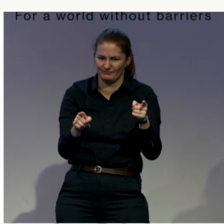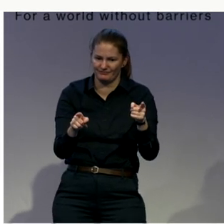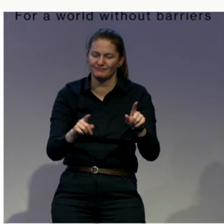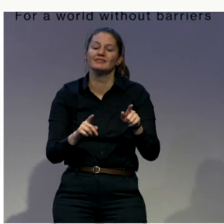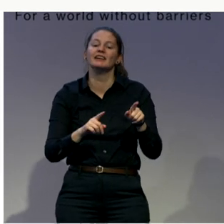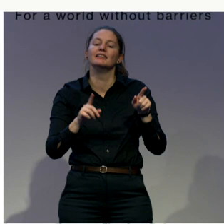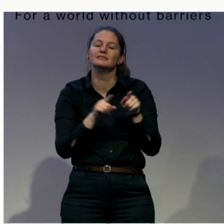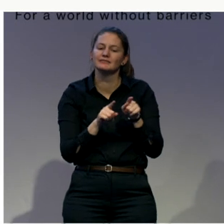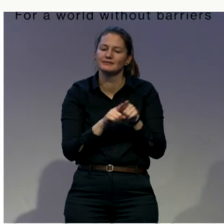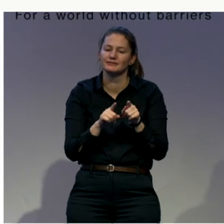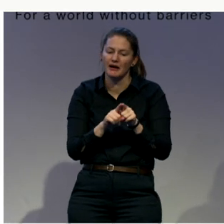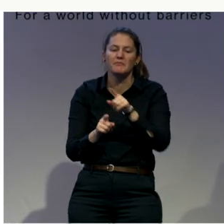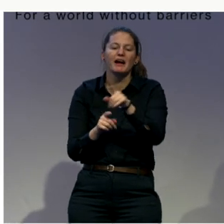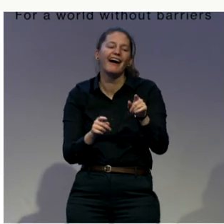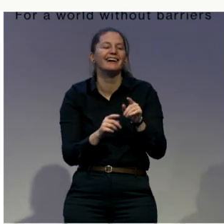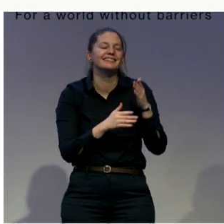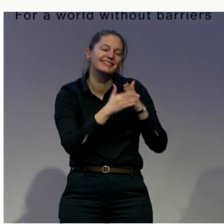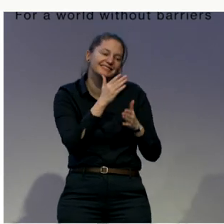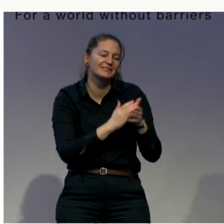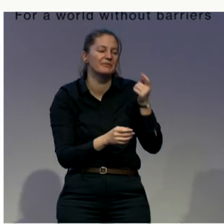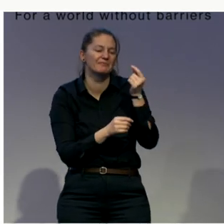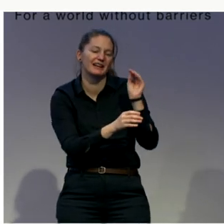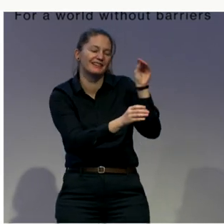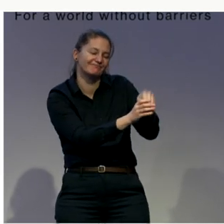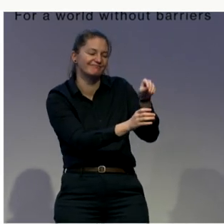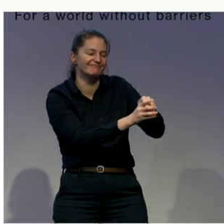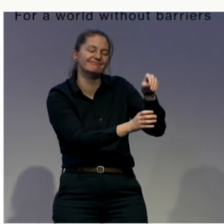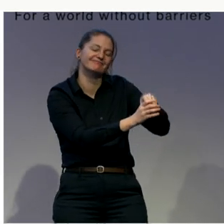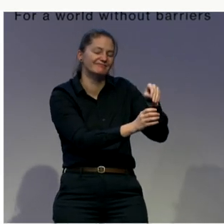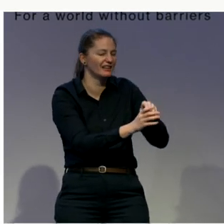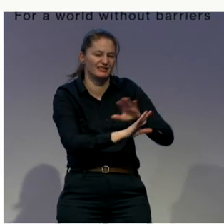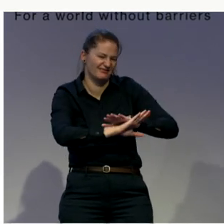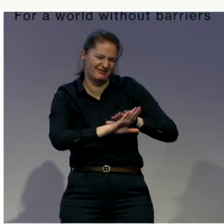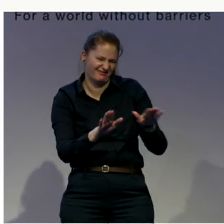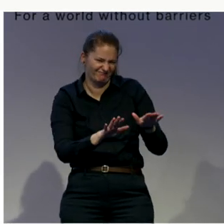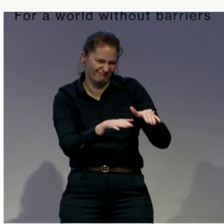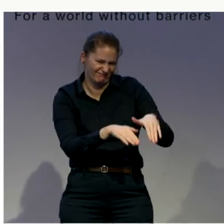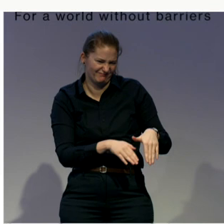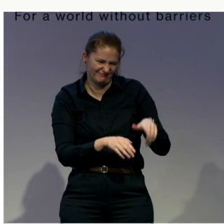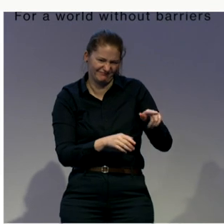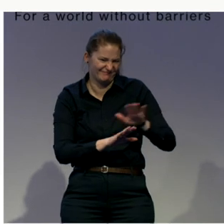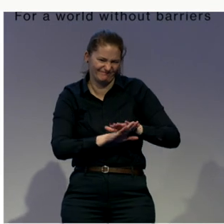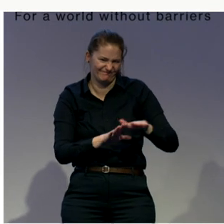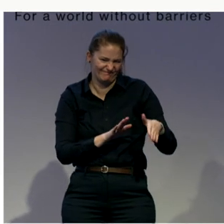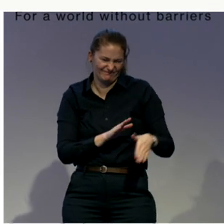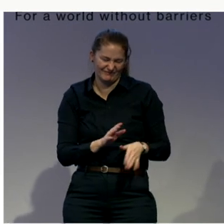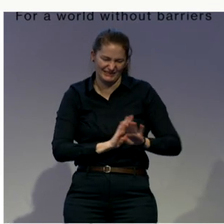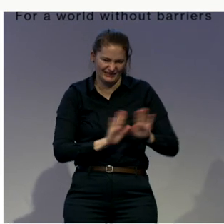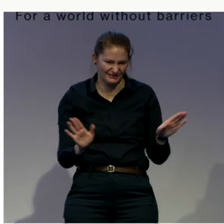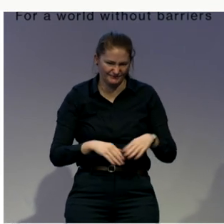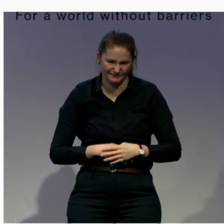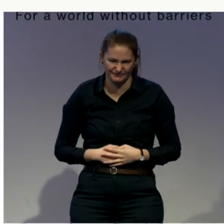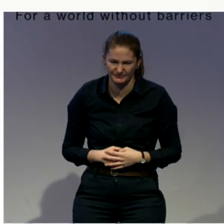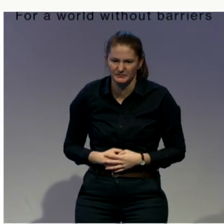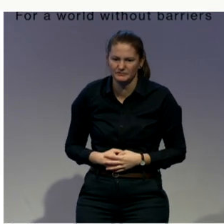criminal issues relating to persons with disability. But also so that we have